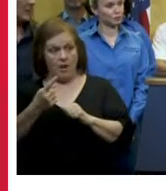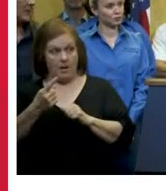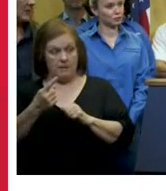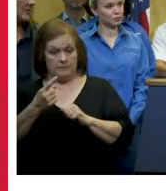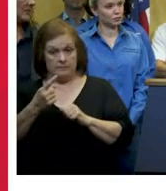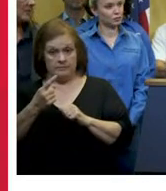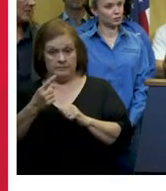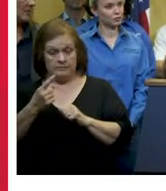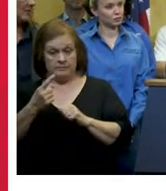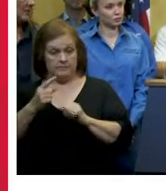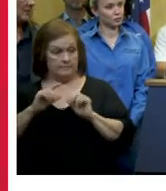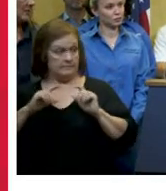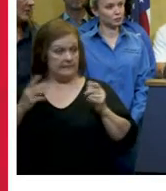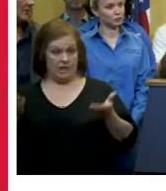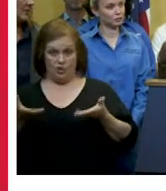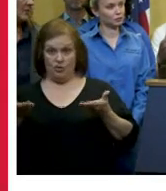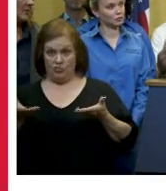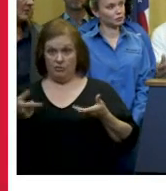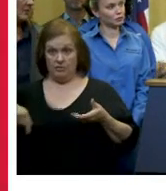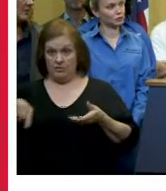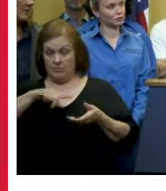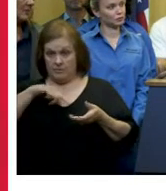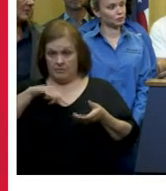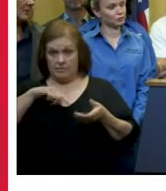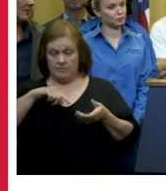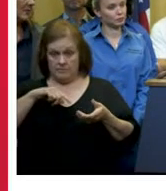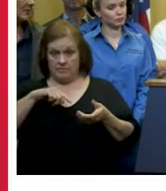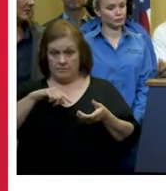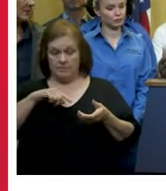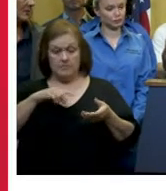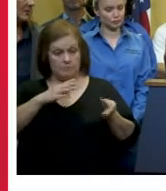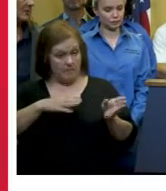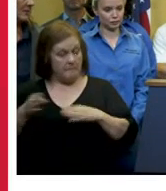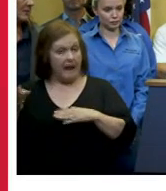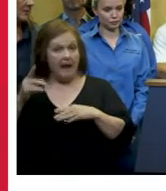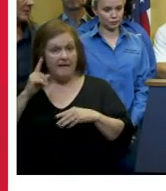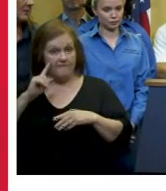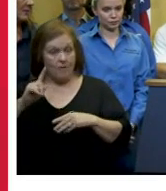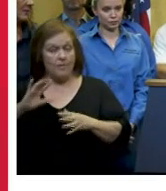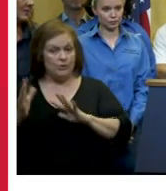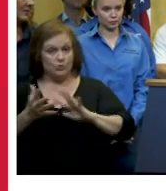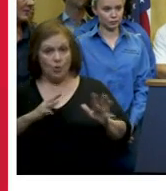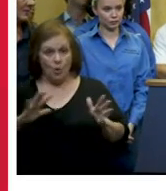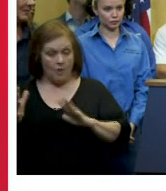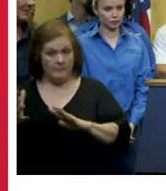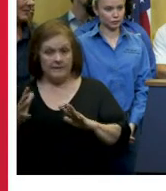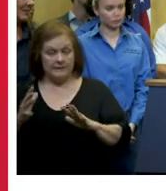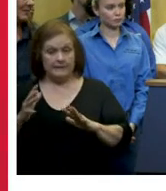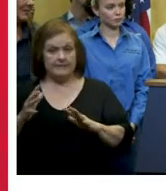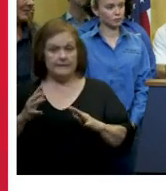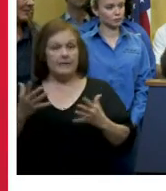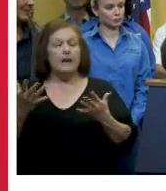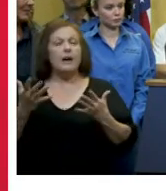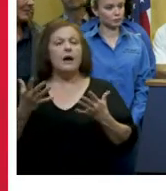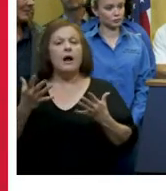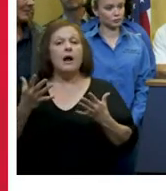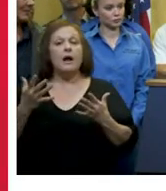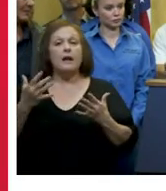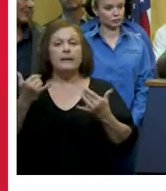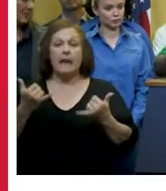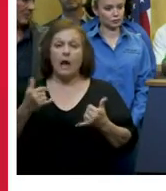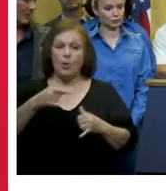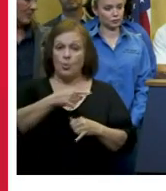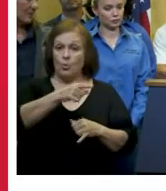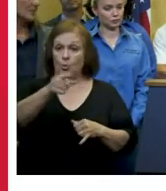side is prepared for this storm now the one variable in this whole equation is whether or not the people that are